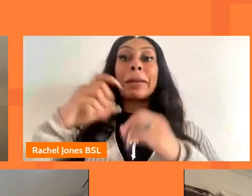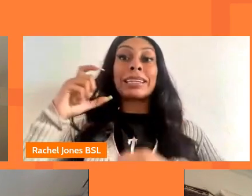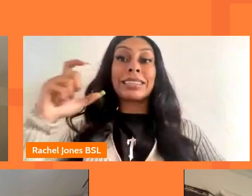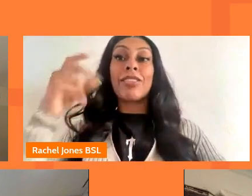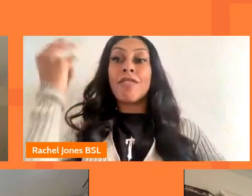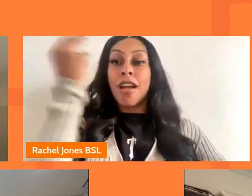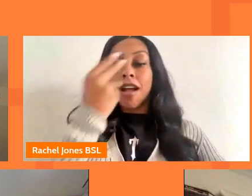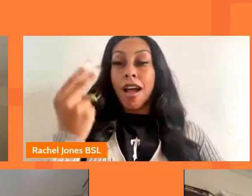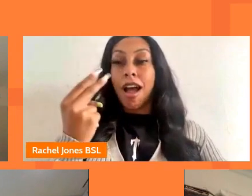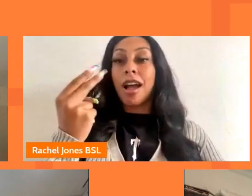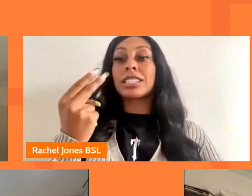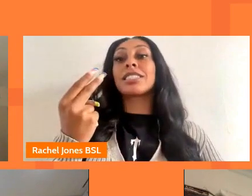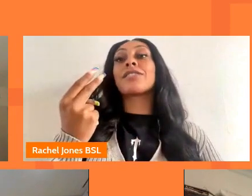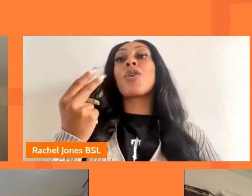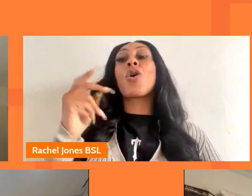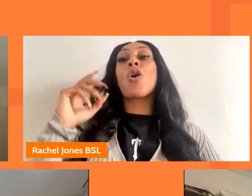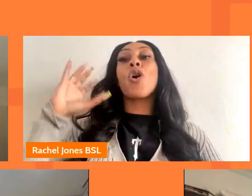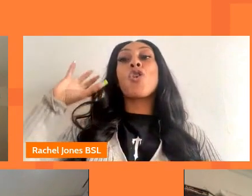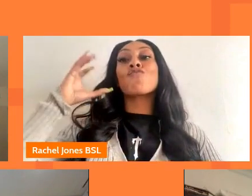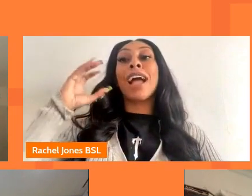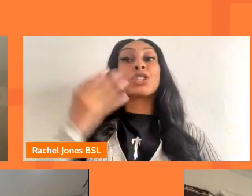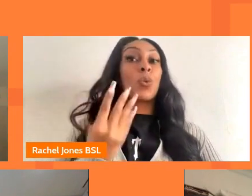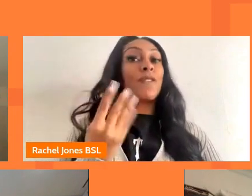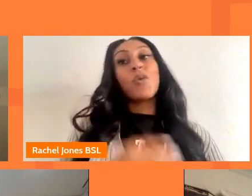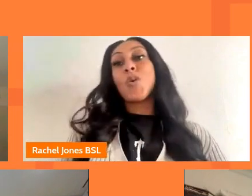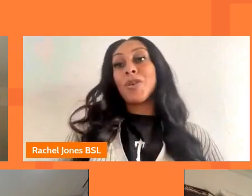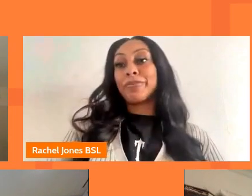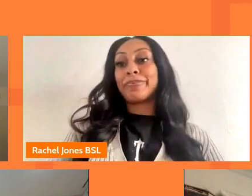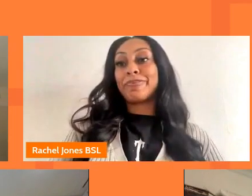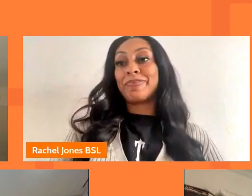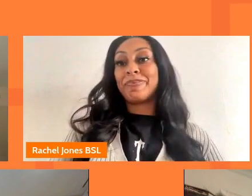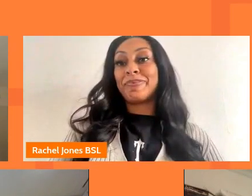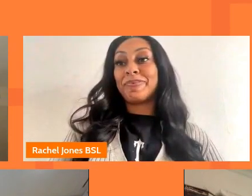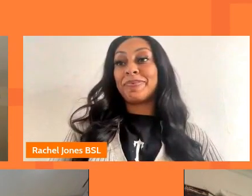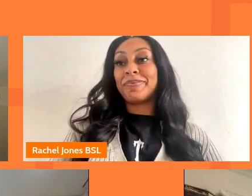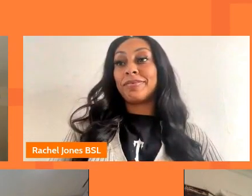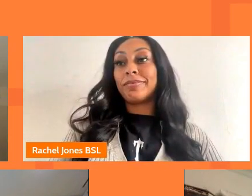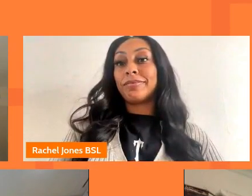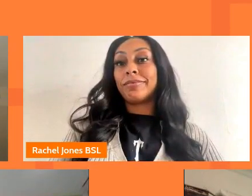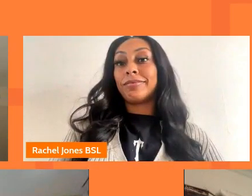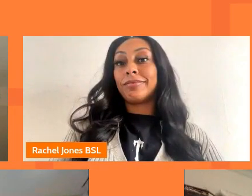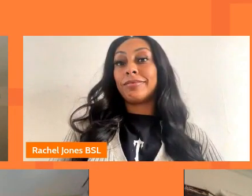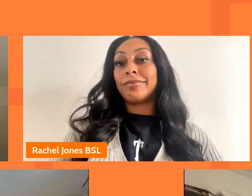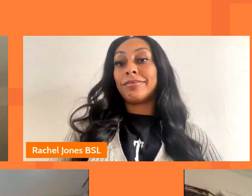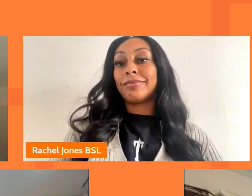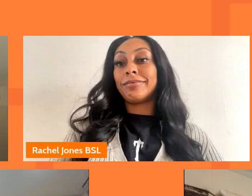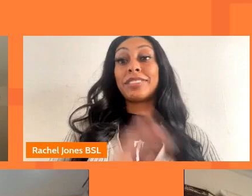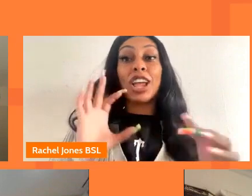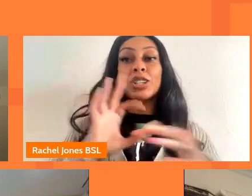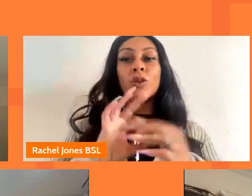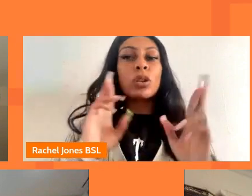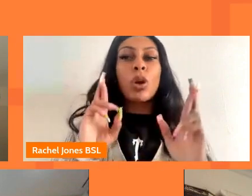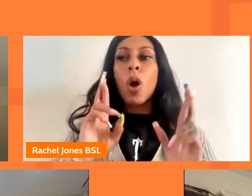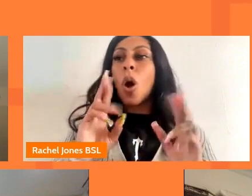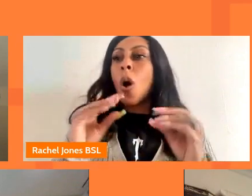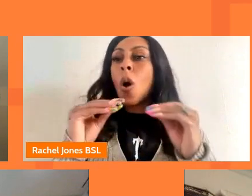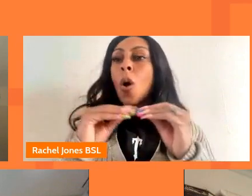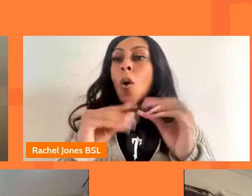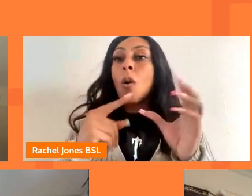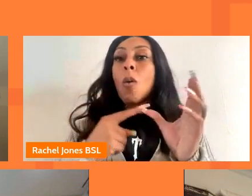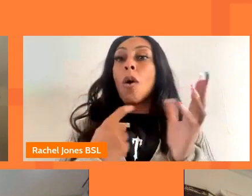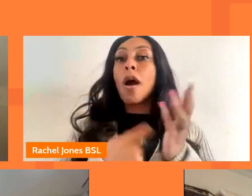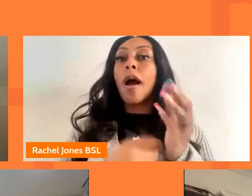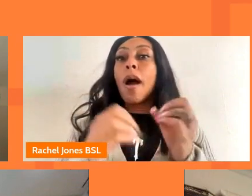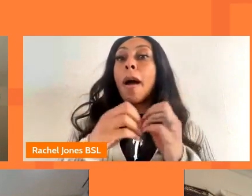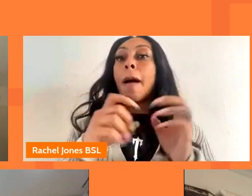bbc radio four thank you now we are also going to be joined we hope by barbara lee who's the commissioning editor